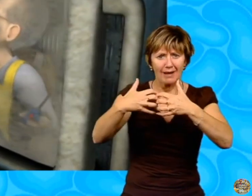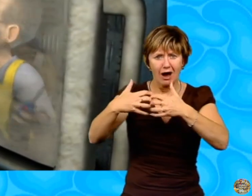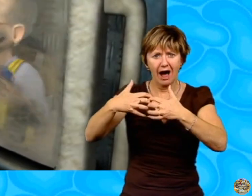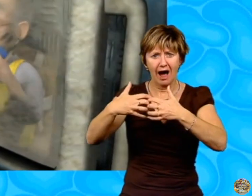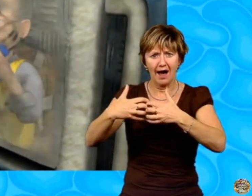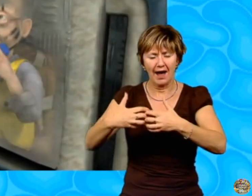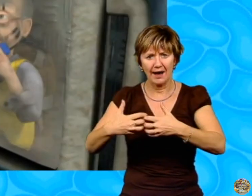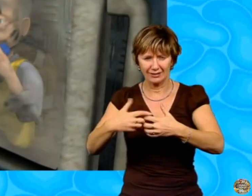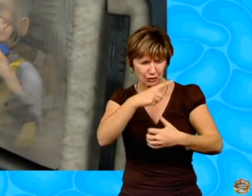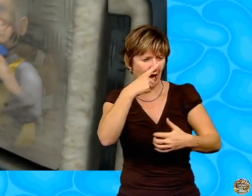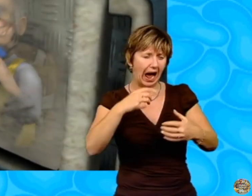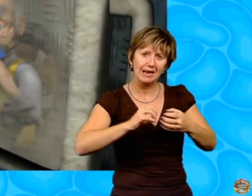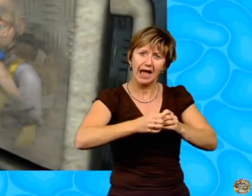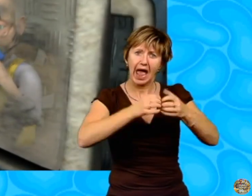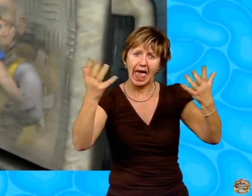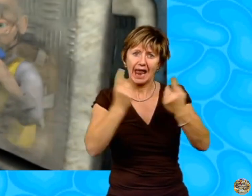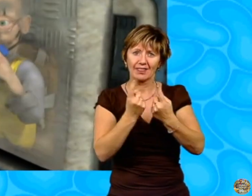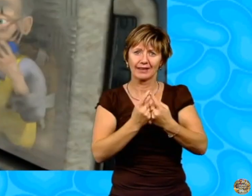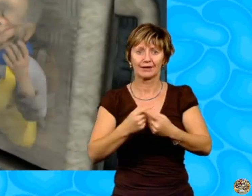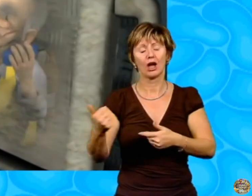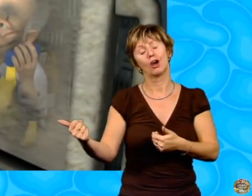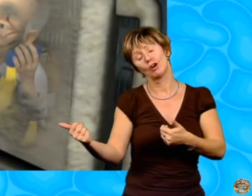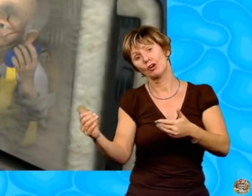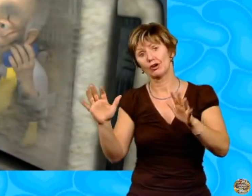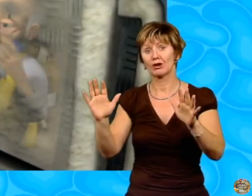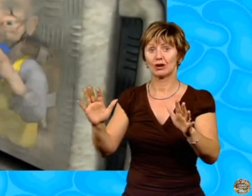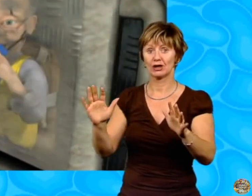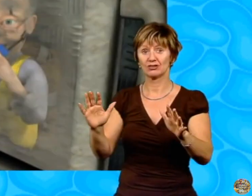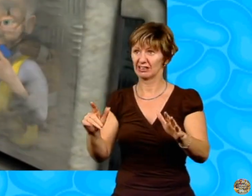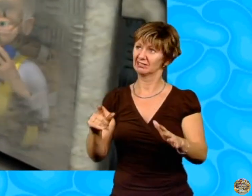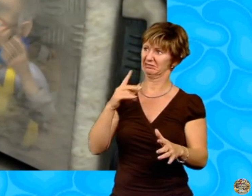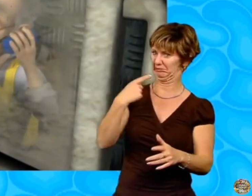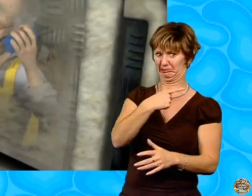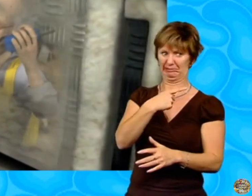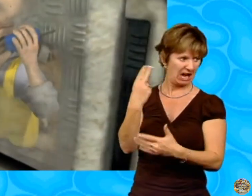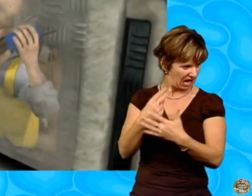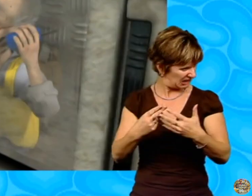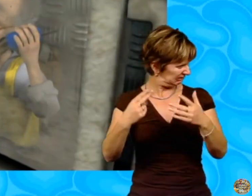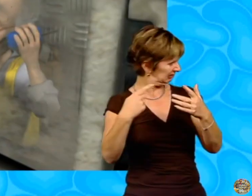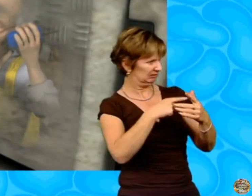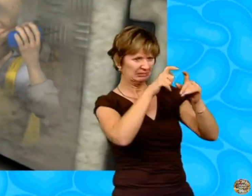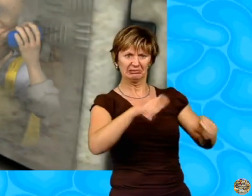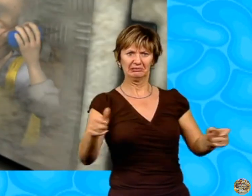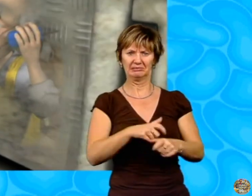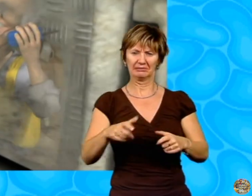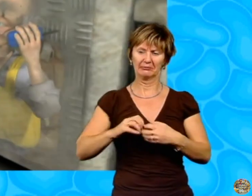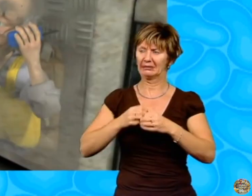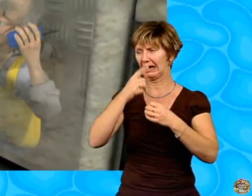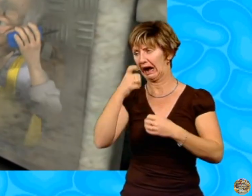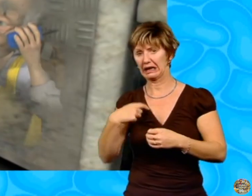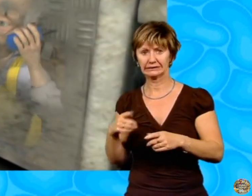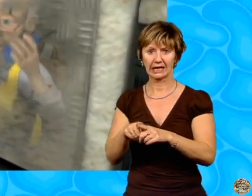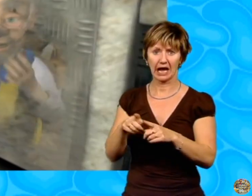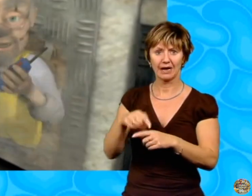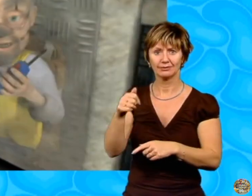Well, if this is what passes for art nowadays, maybe I could. Wonderful. Brooklyn's not leaving until tonight,